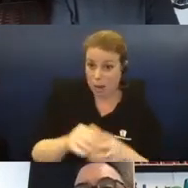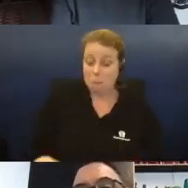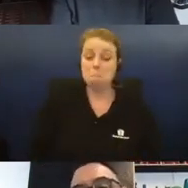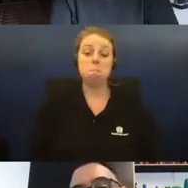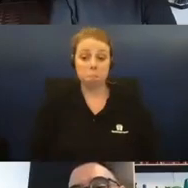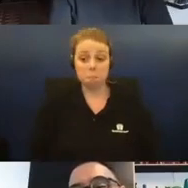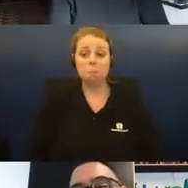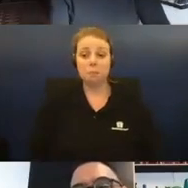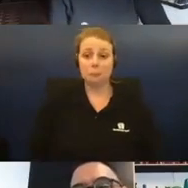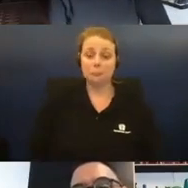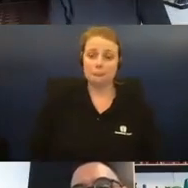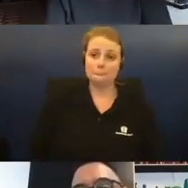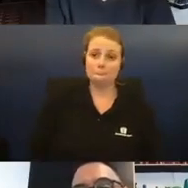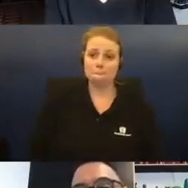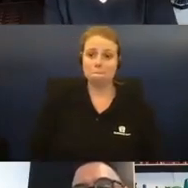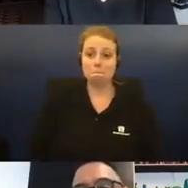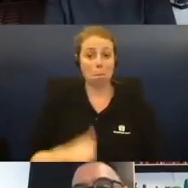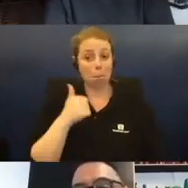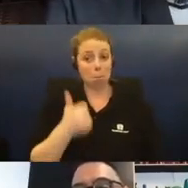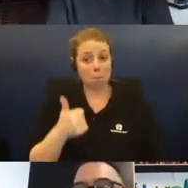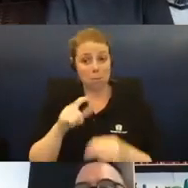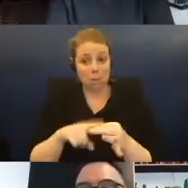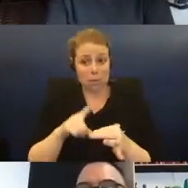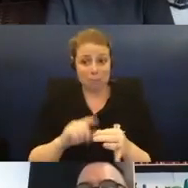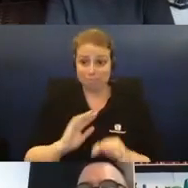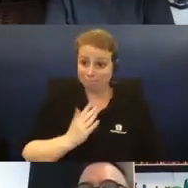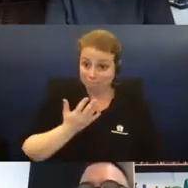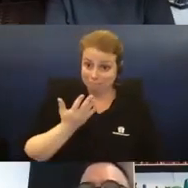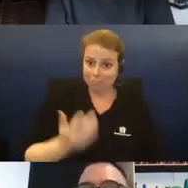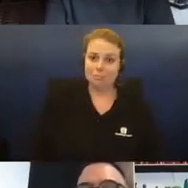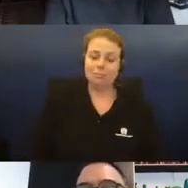it's a great question, interesting, but, um,